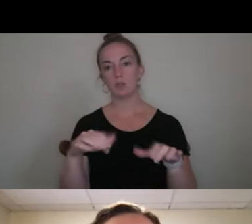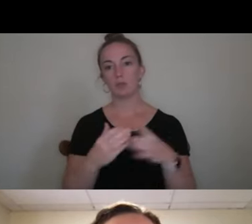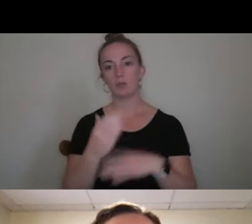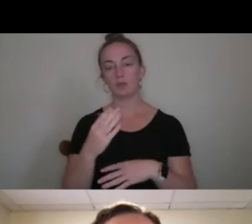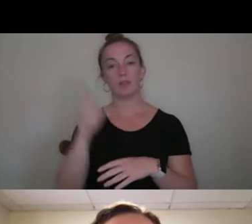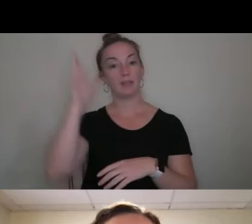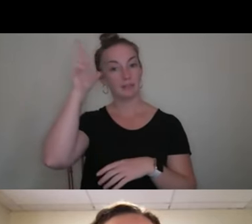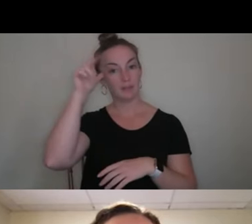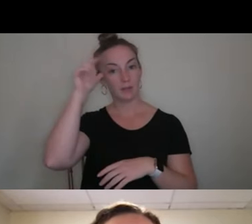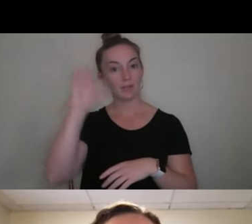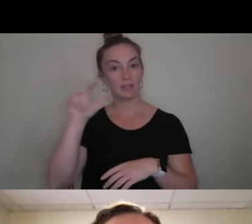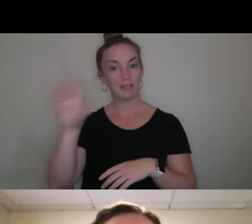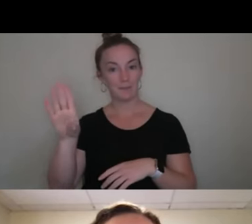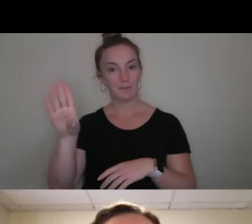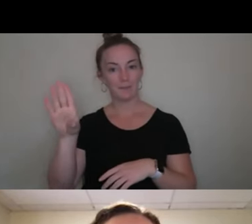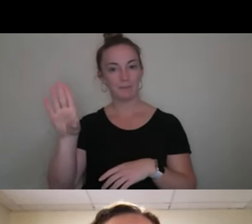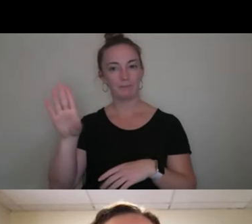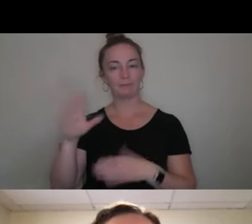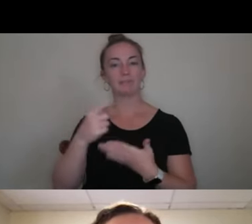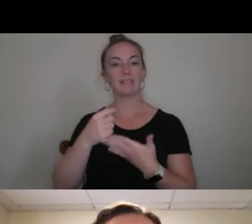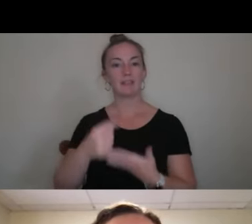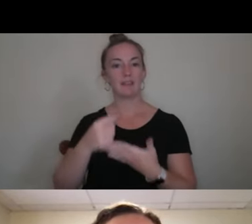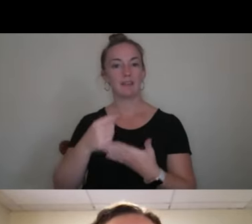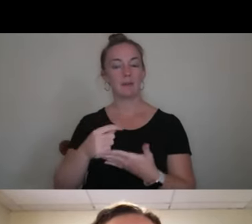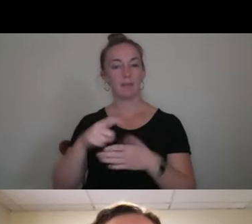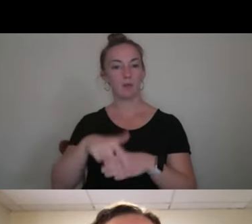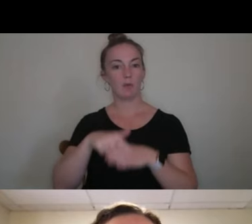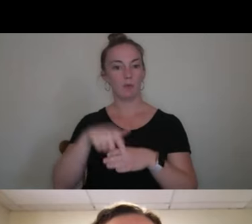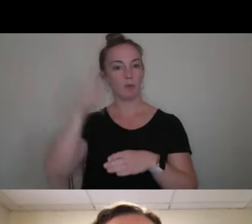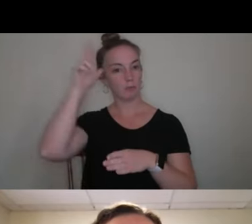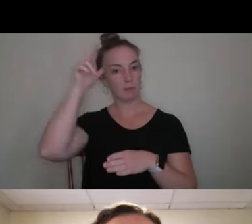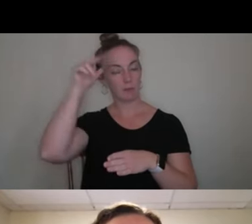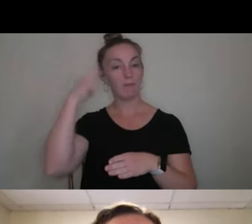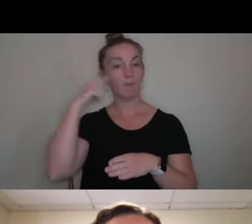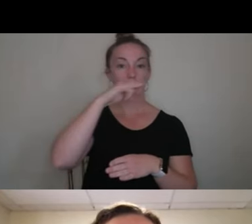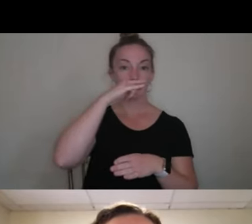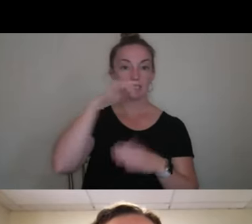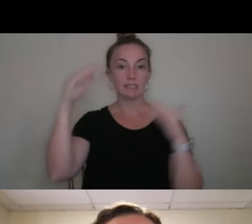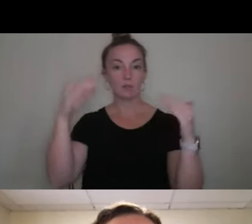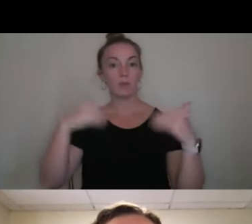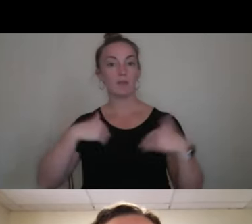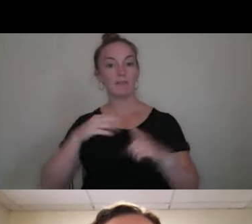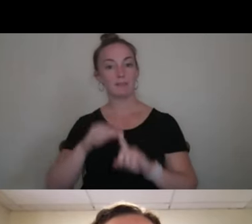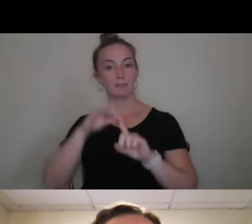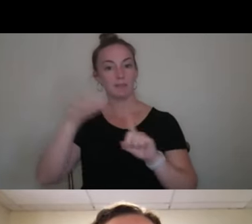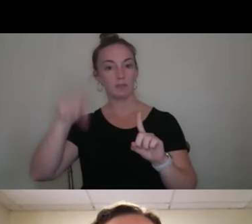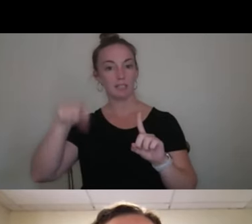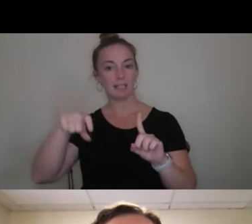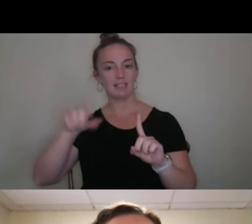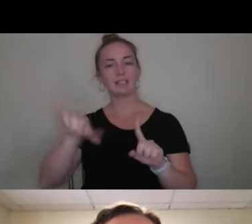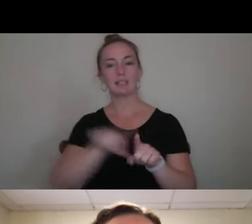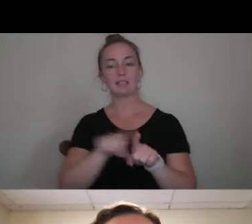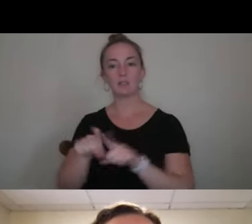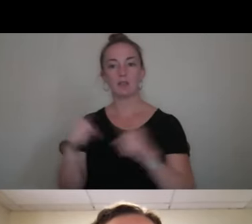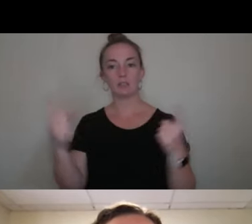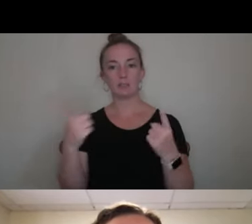club is therapeutic horseback riding for kids and adults with special needs. And so that is also something